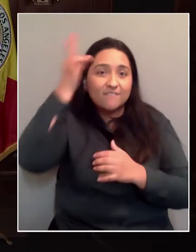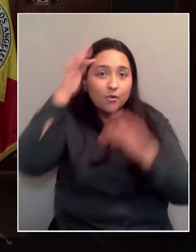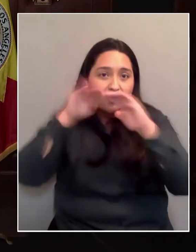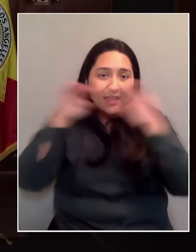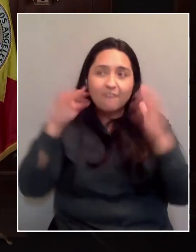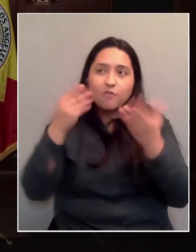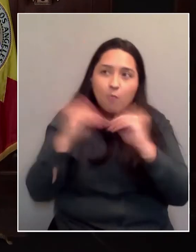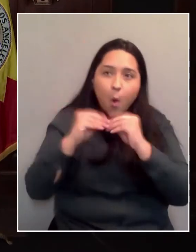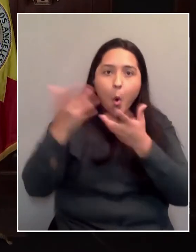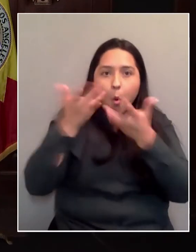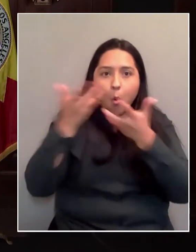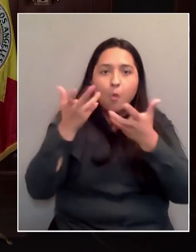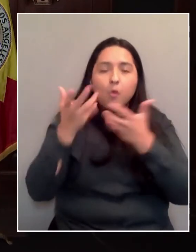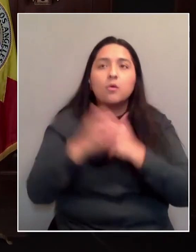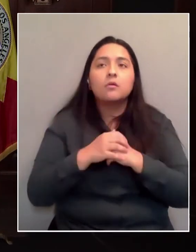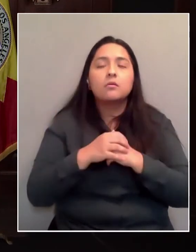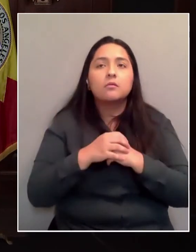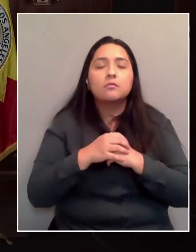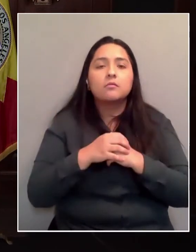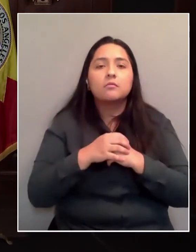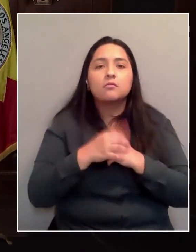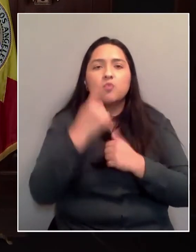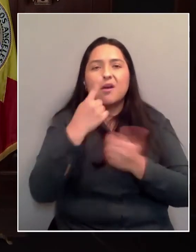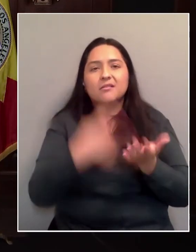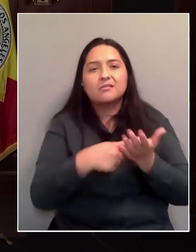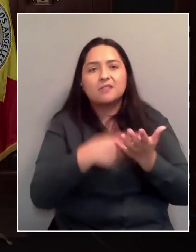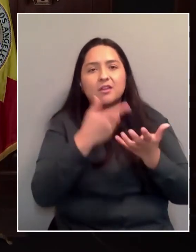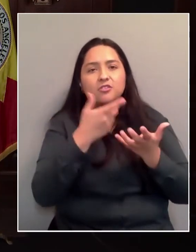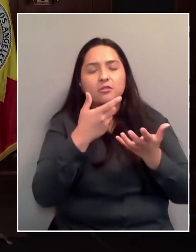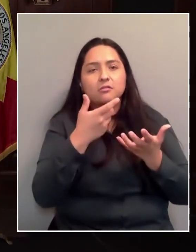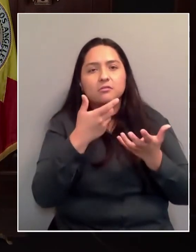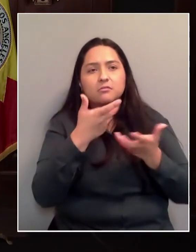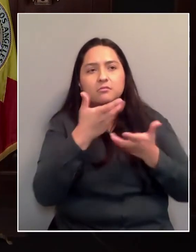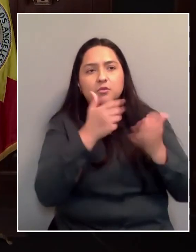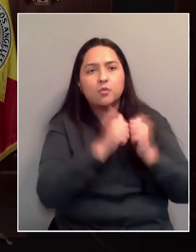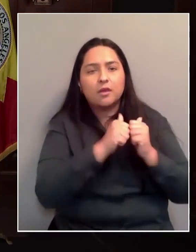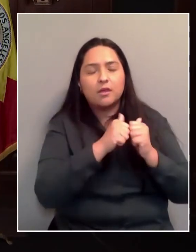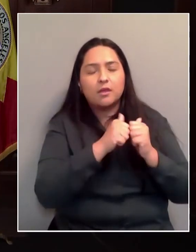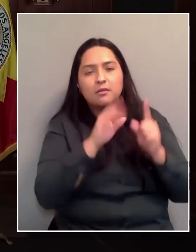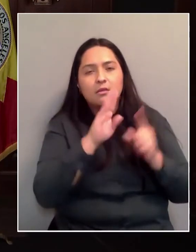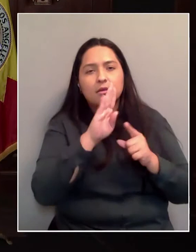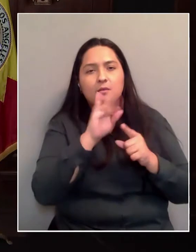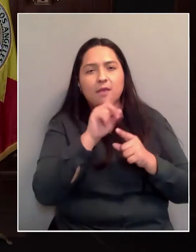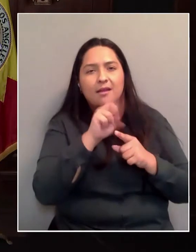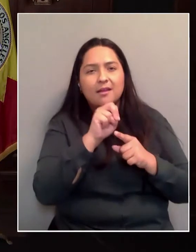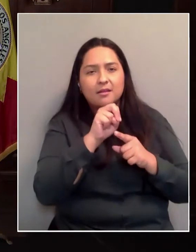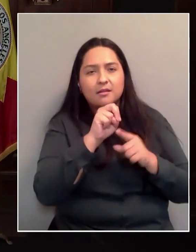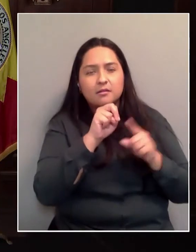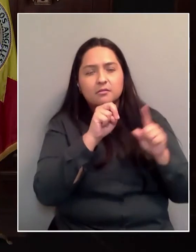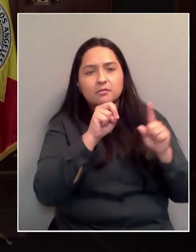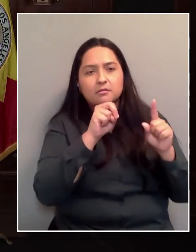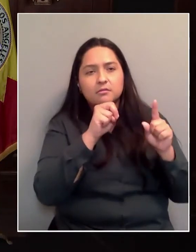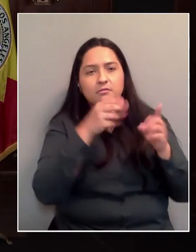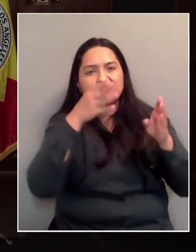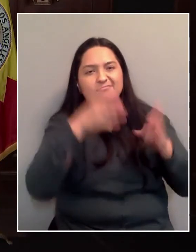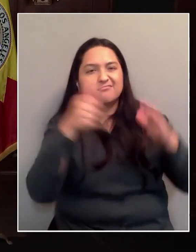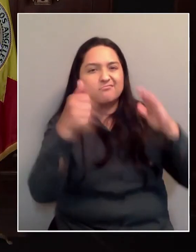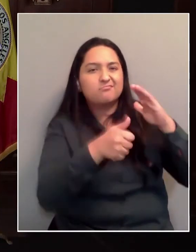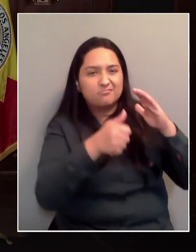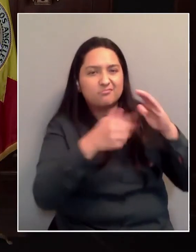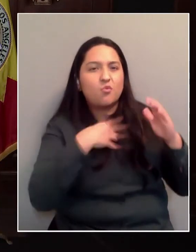that I had in a plank in then candidate Biden's platform that has moved into the White House now of